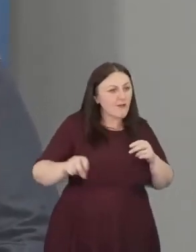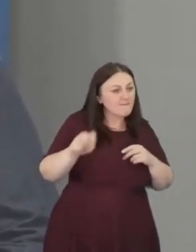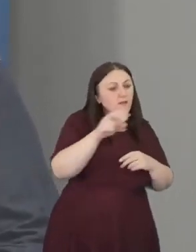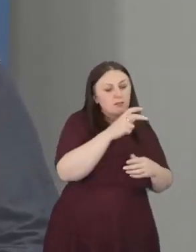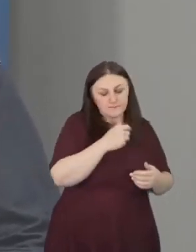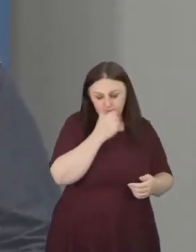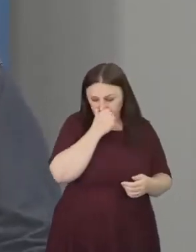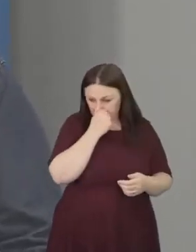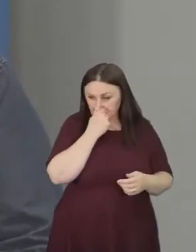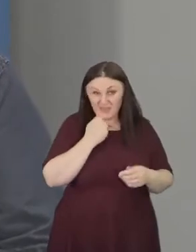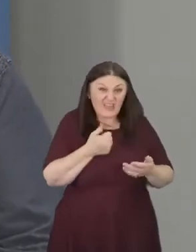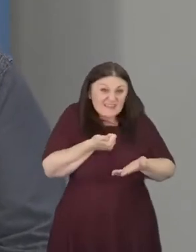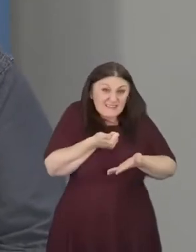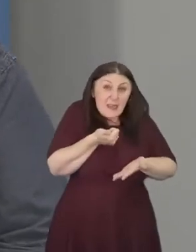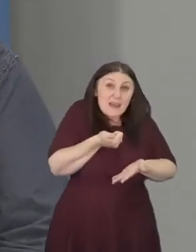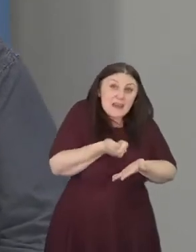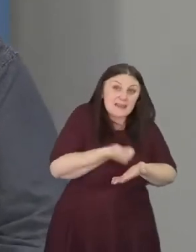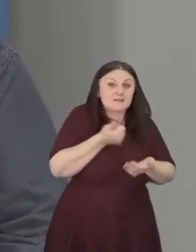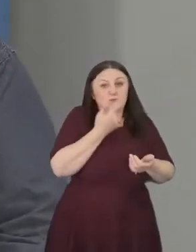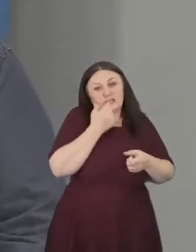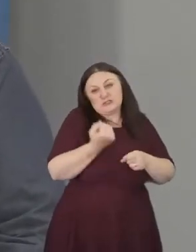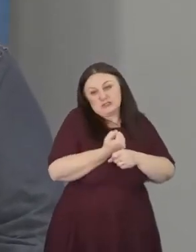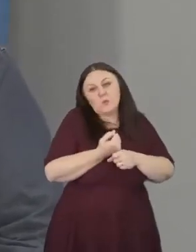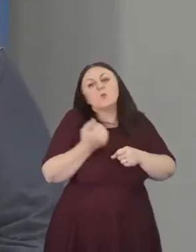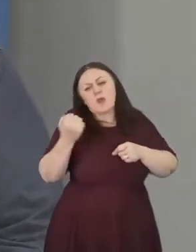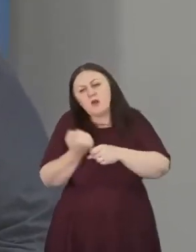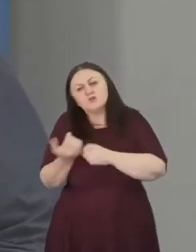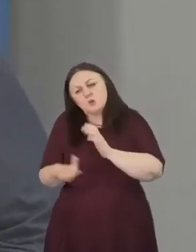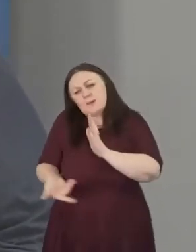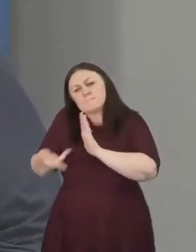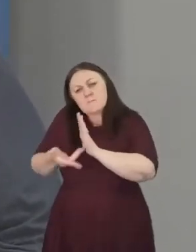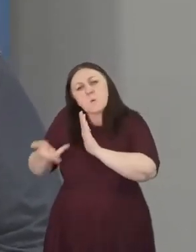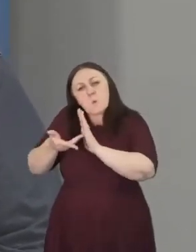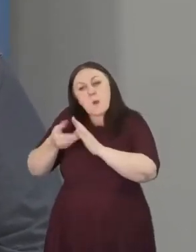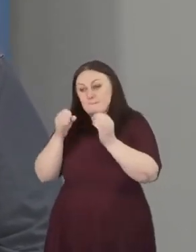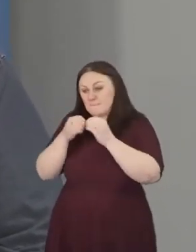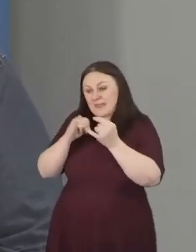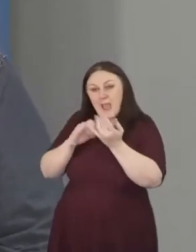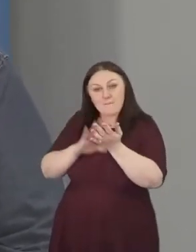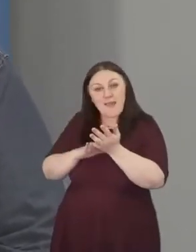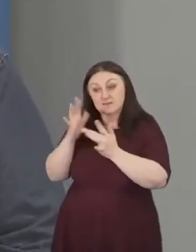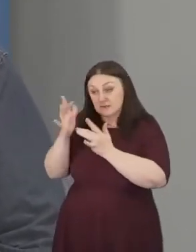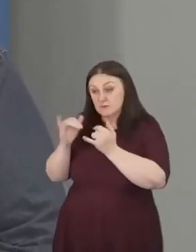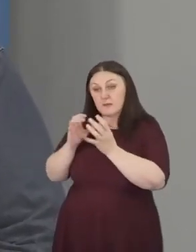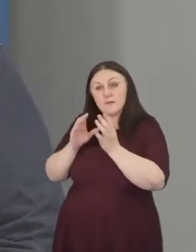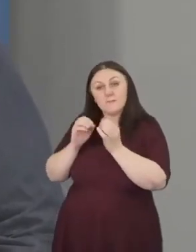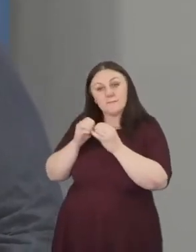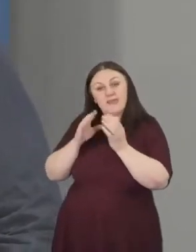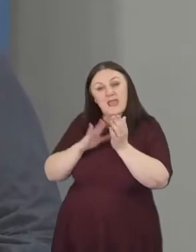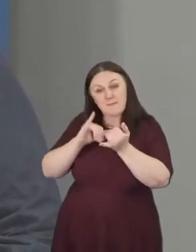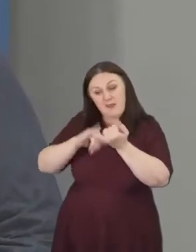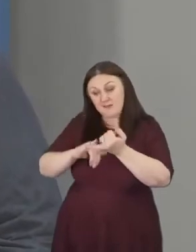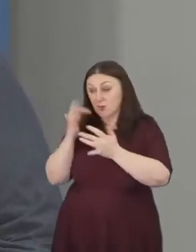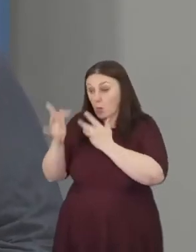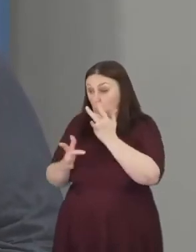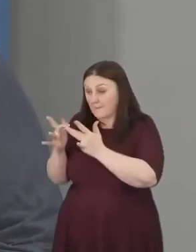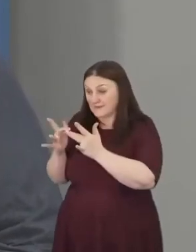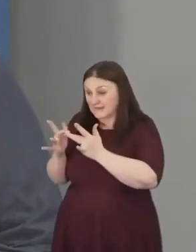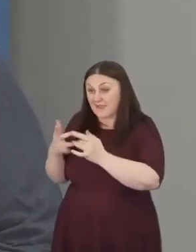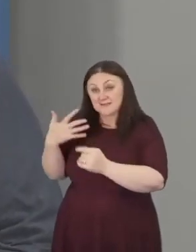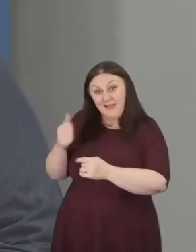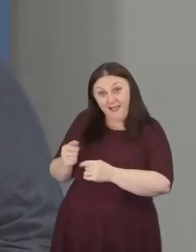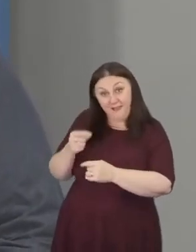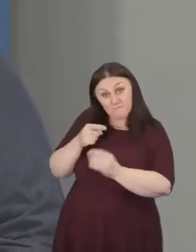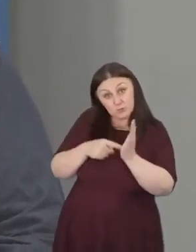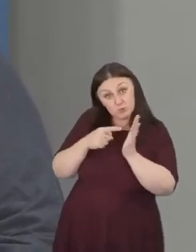that. On the BMS website, there is a tool that can help you offset your carbon footprint